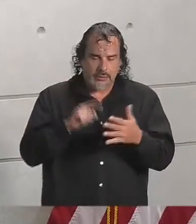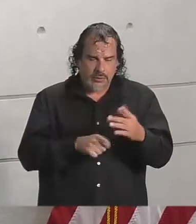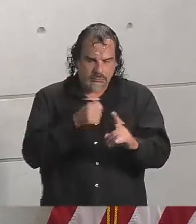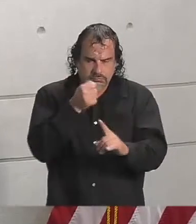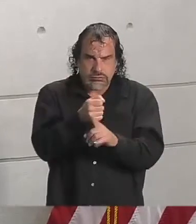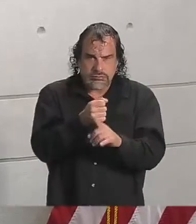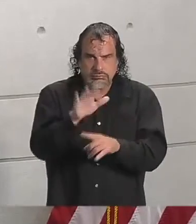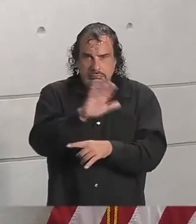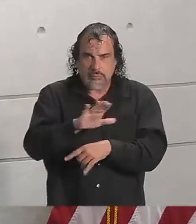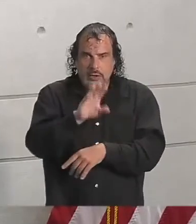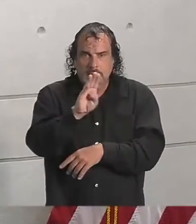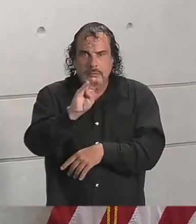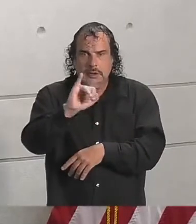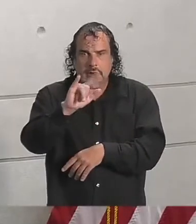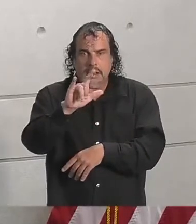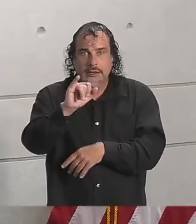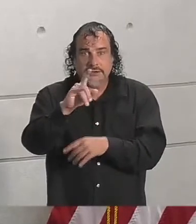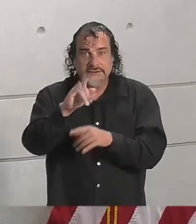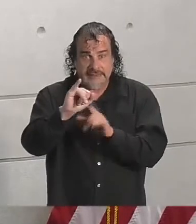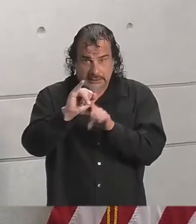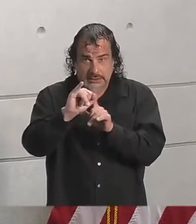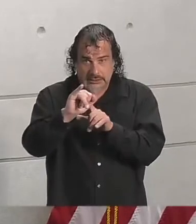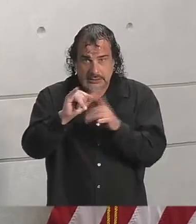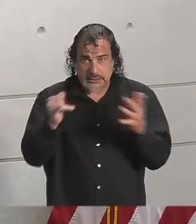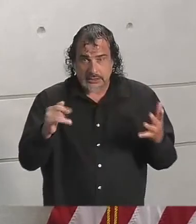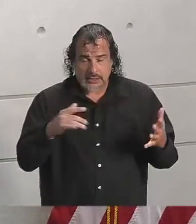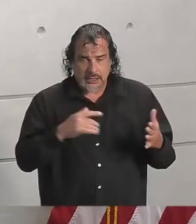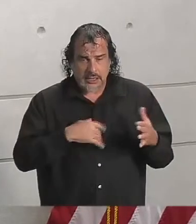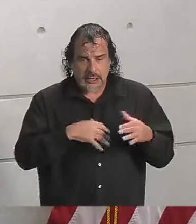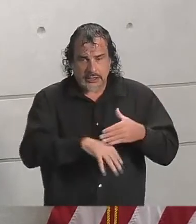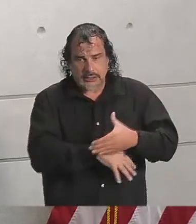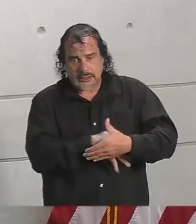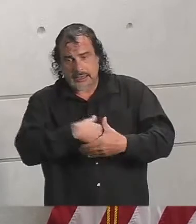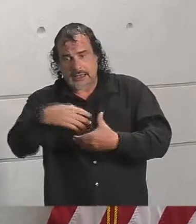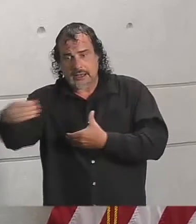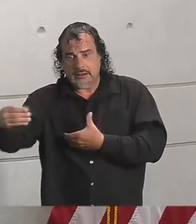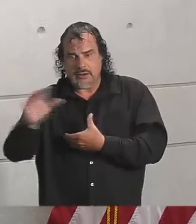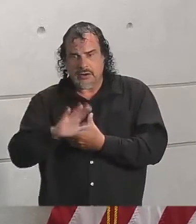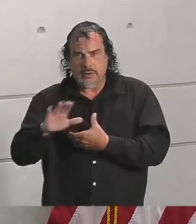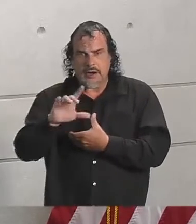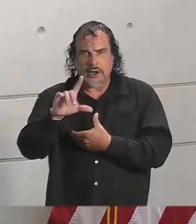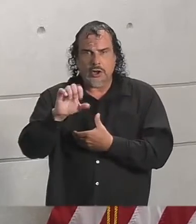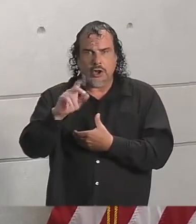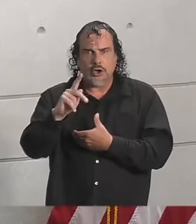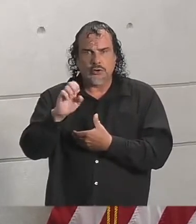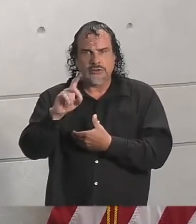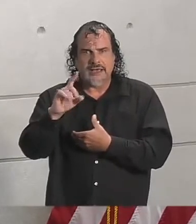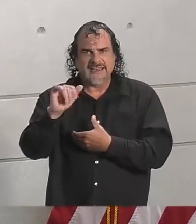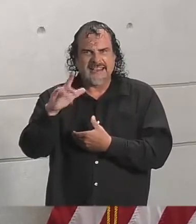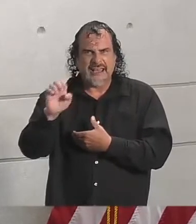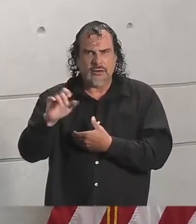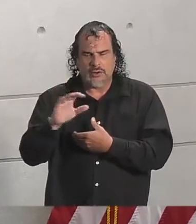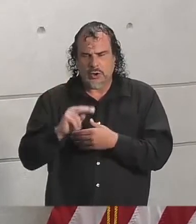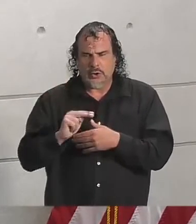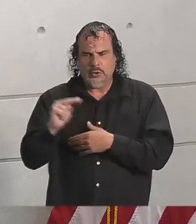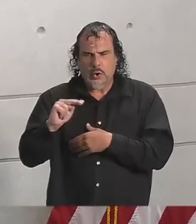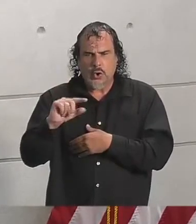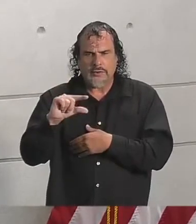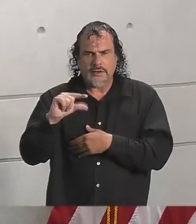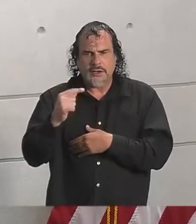Biloxi, Mississippi, and actually exit the state around Loosdale or somewhere in north George County.